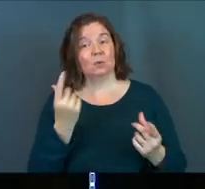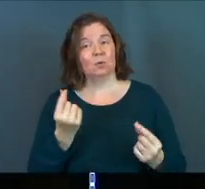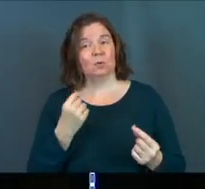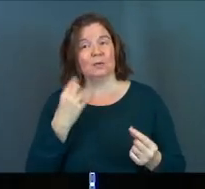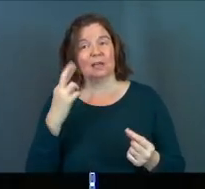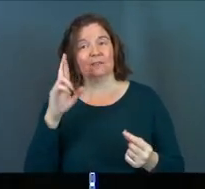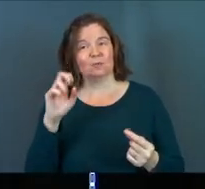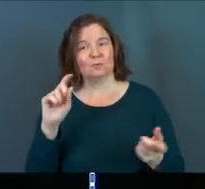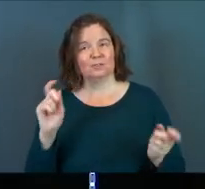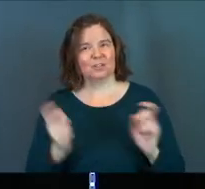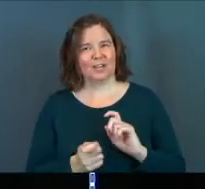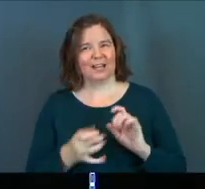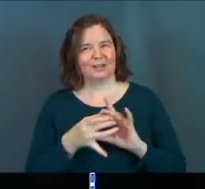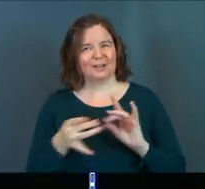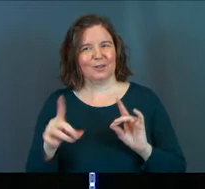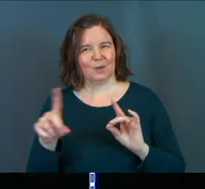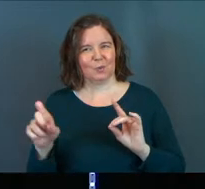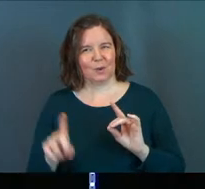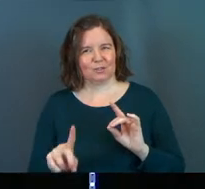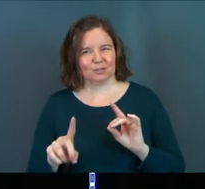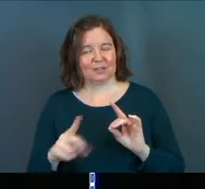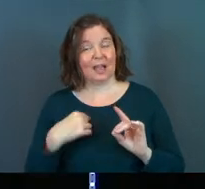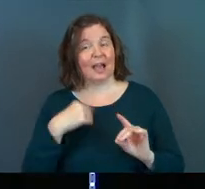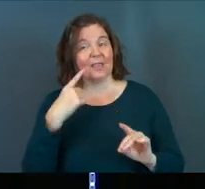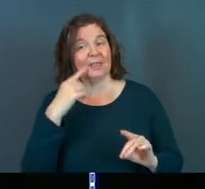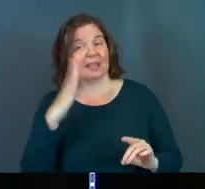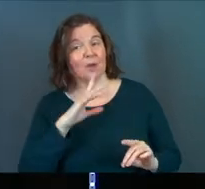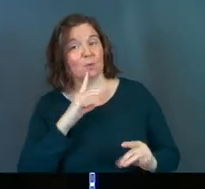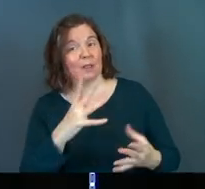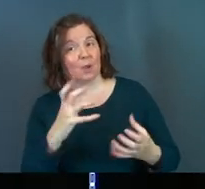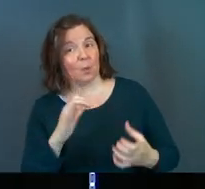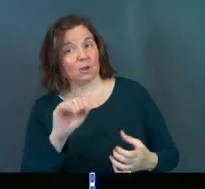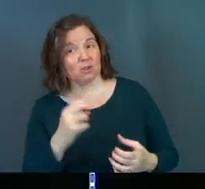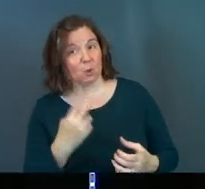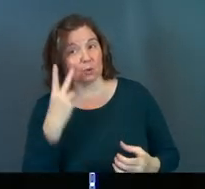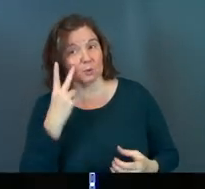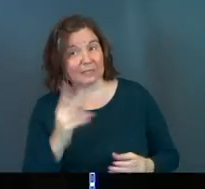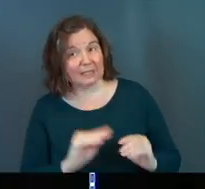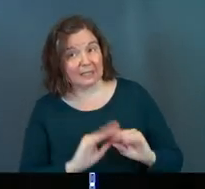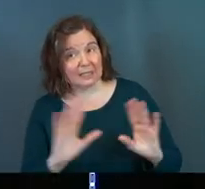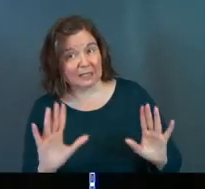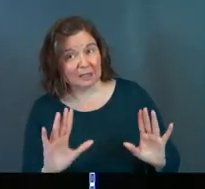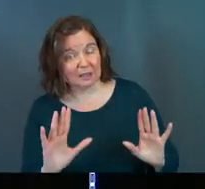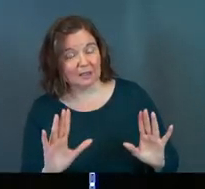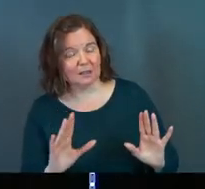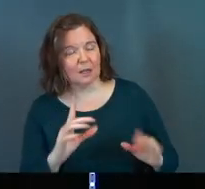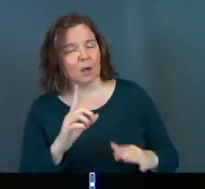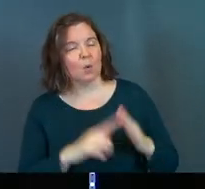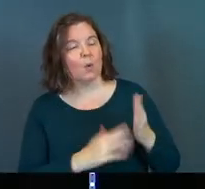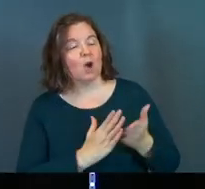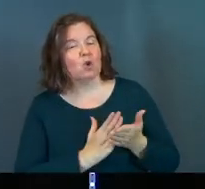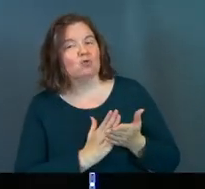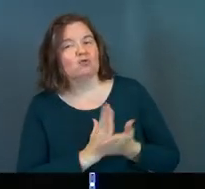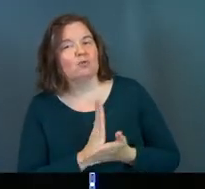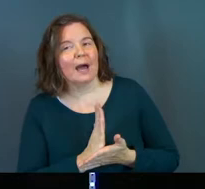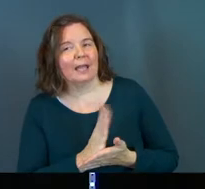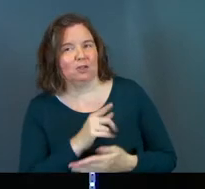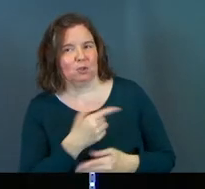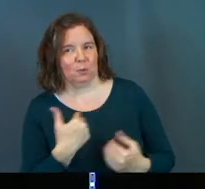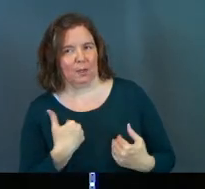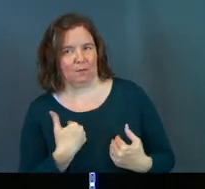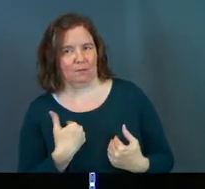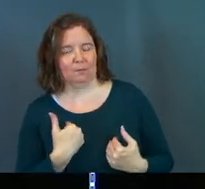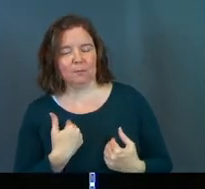need to do is we need to rephrase the question that God is asking. See what I think God really wanted Jonah to see is what right do you have?